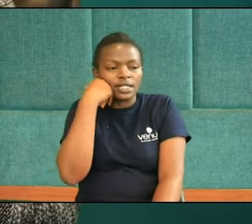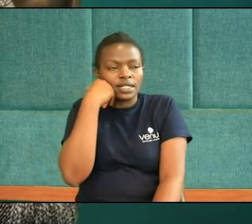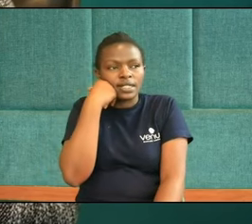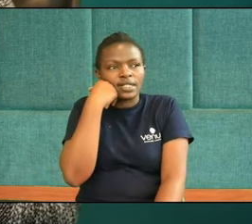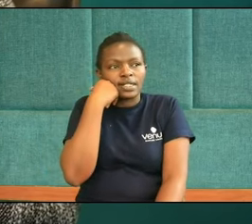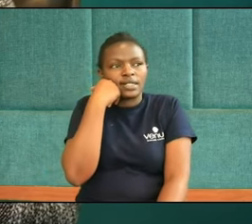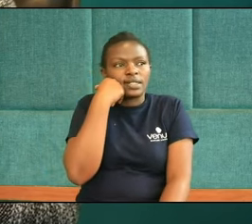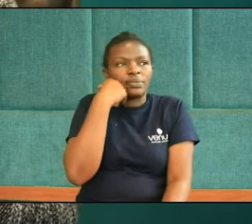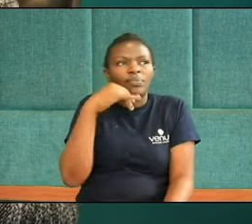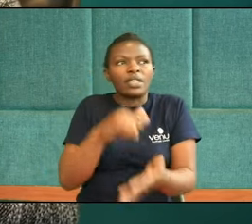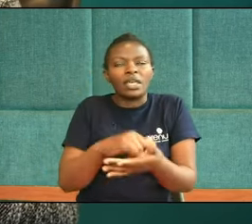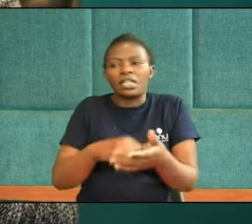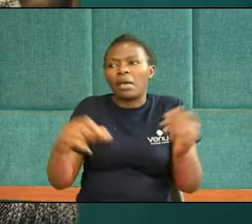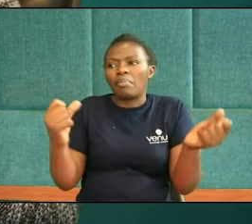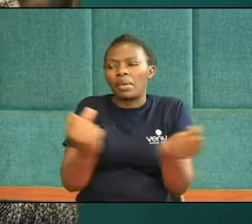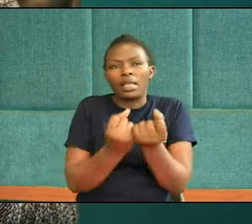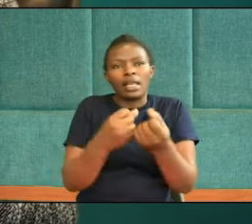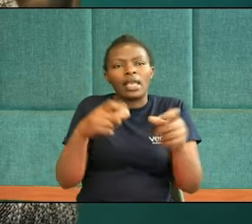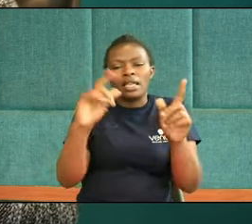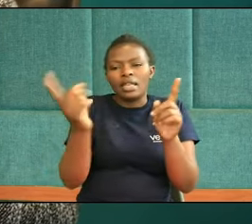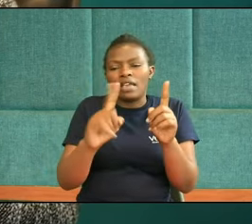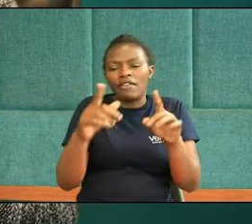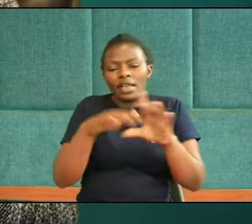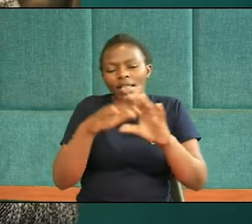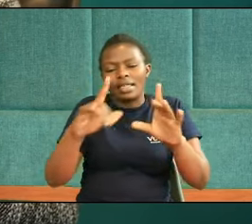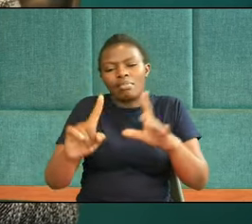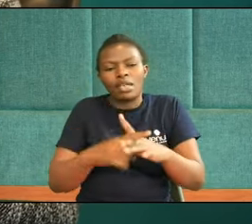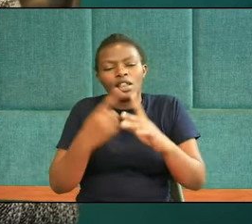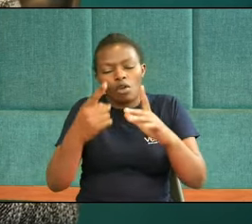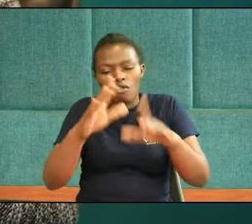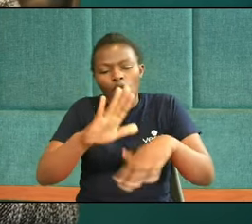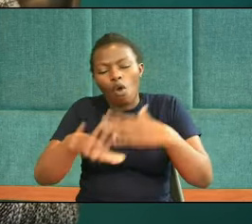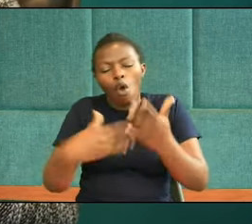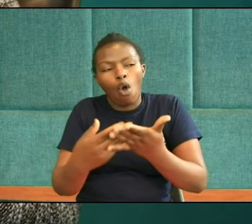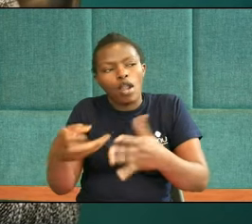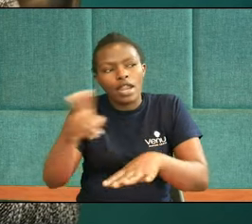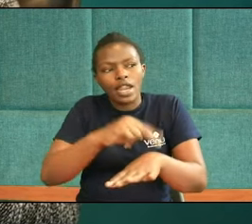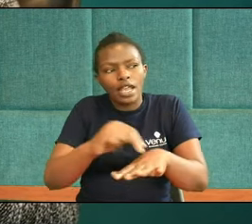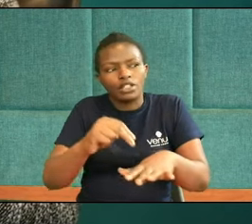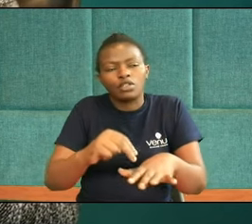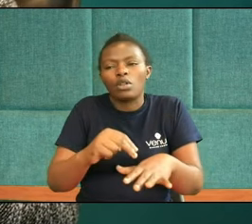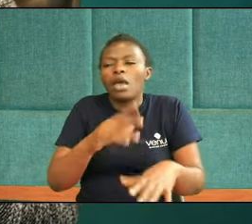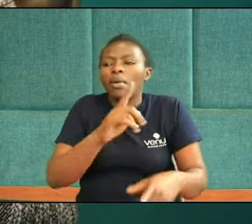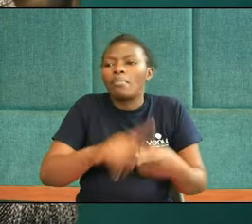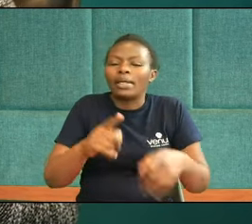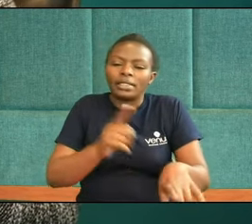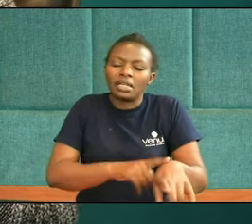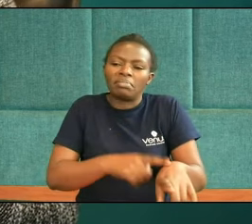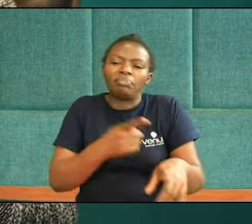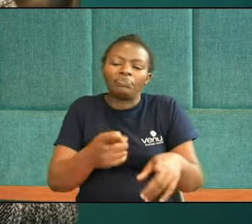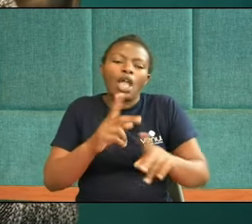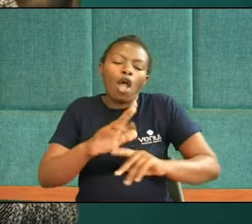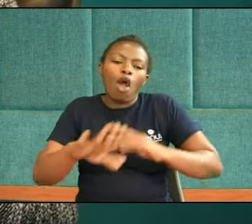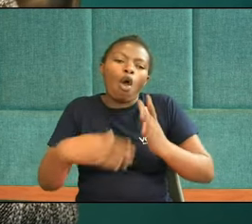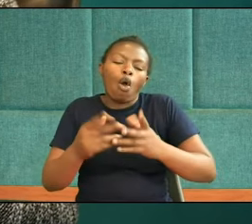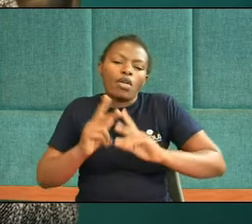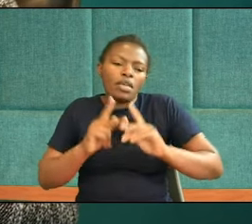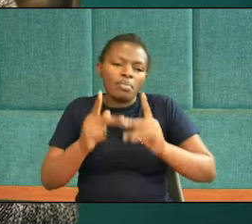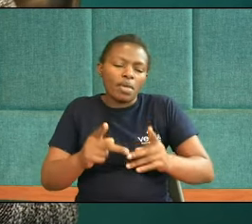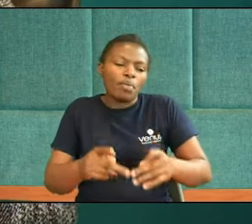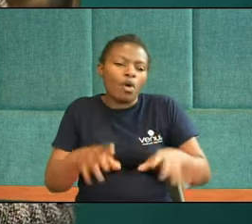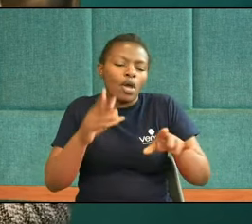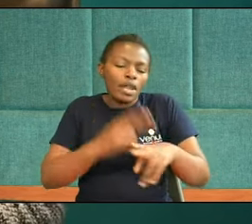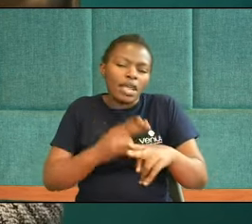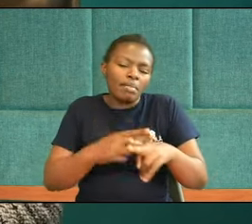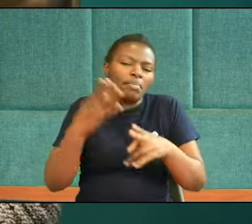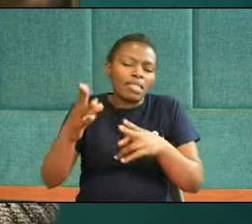Has not happened From the beginning Of nations until then But at that time Your people Everyone whose name Is found written In